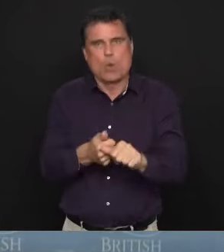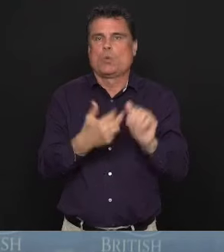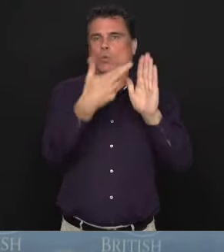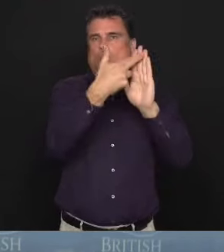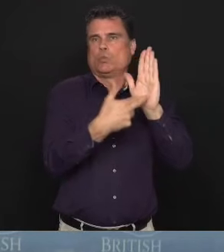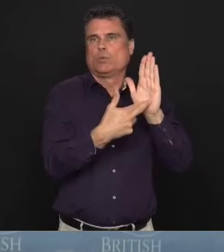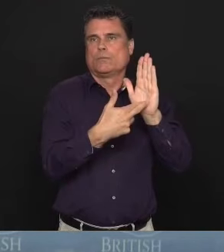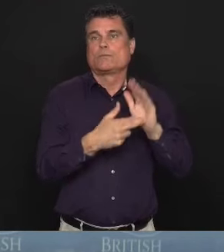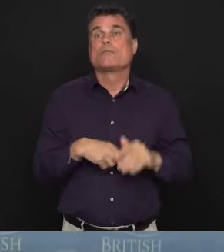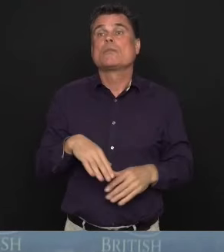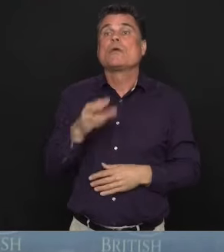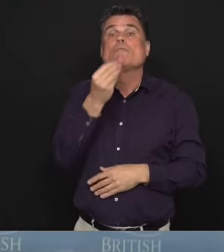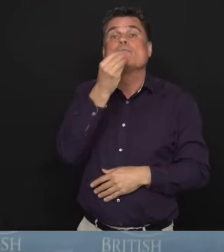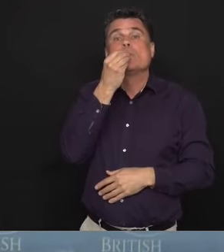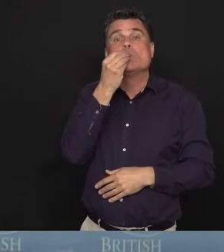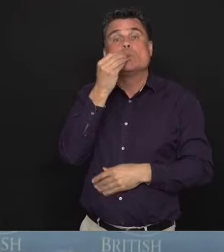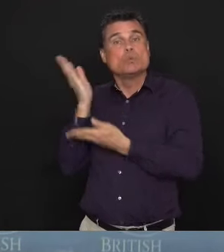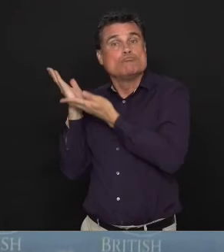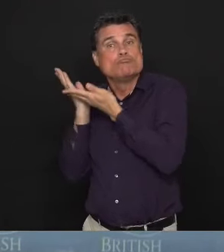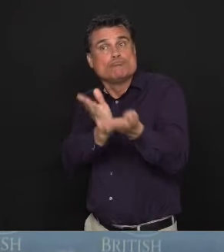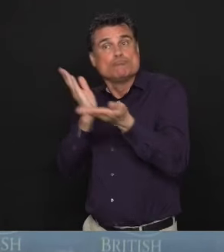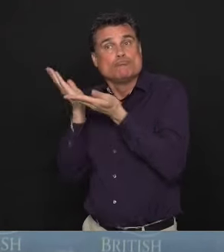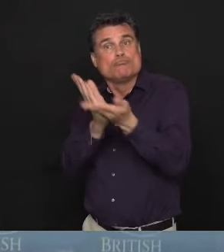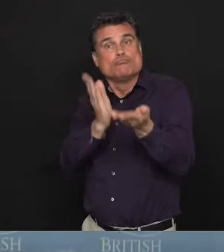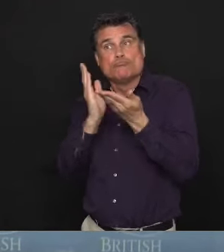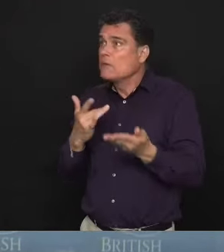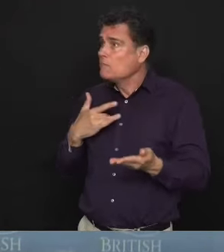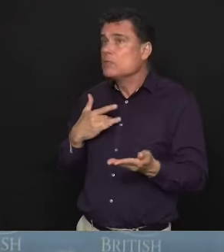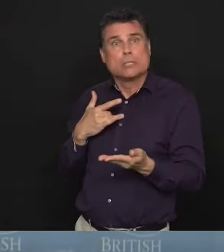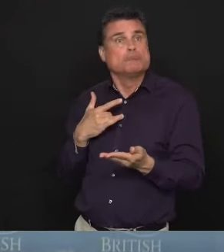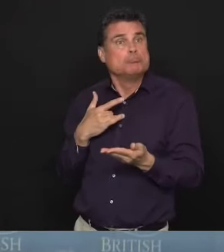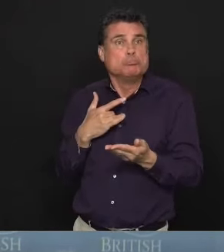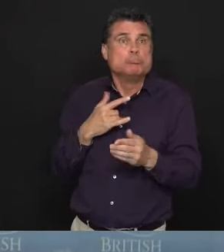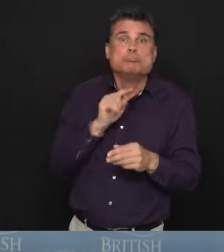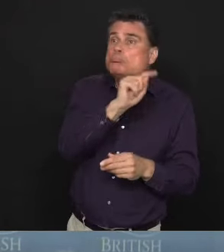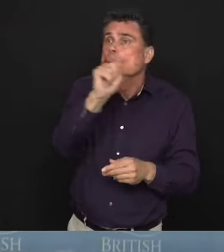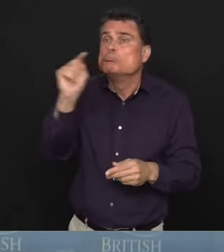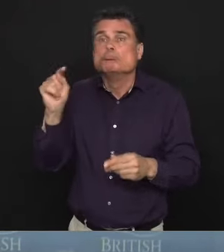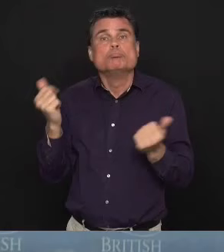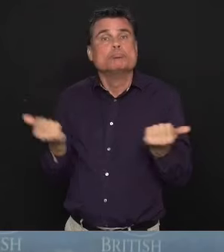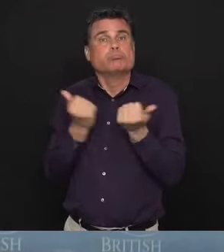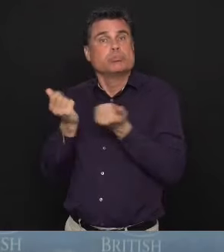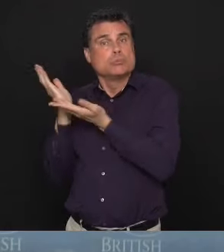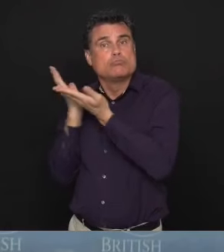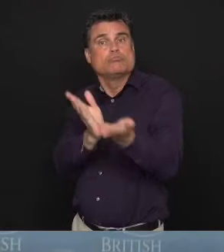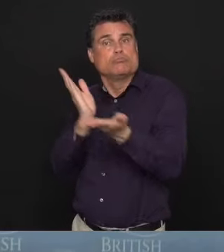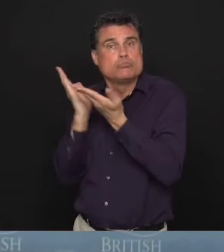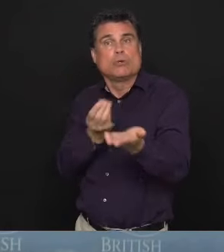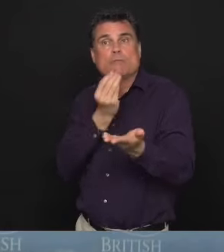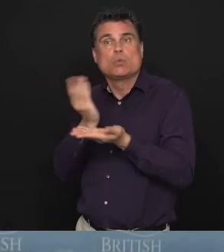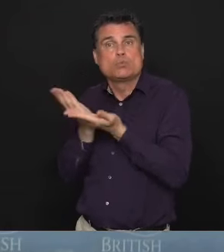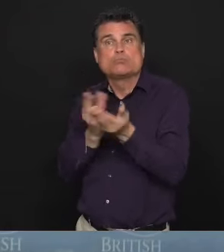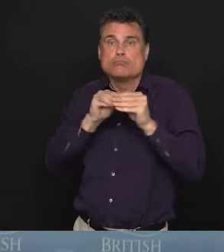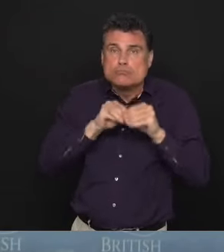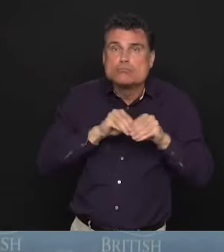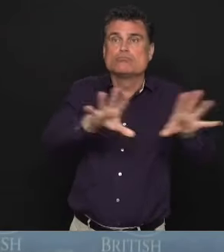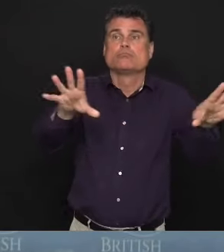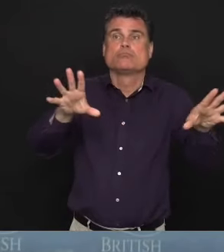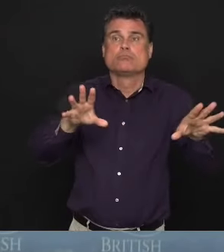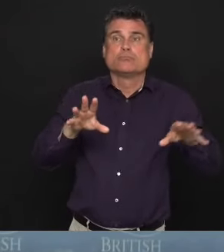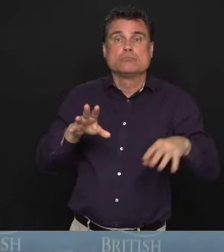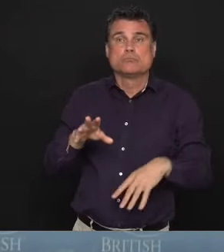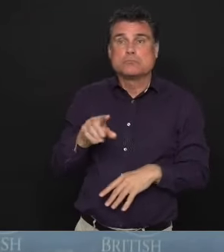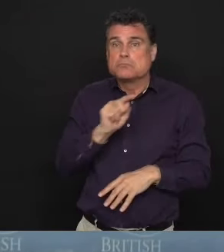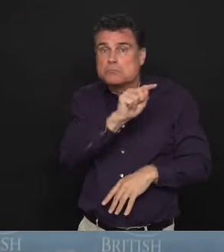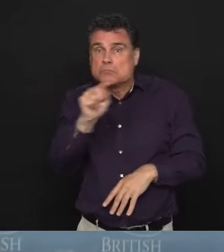we are not seeing anything that causes us concern around the products that people rely on. But we